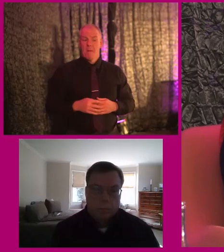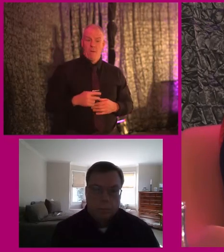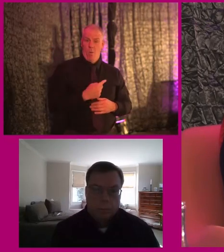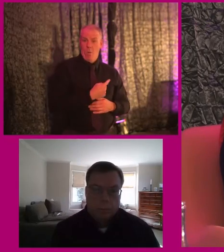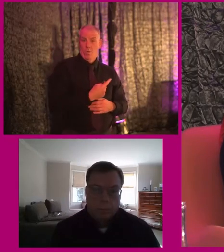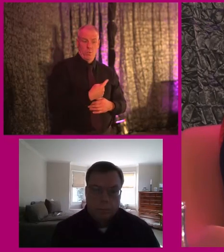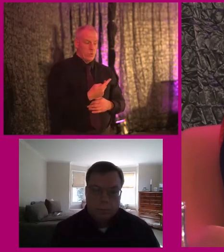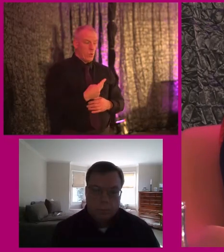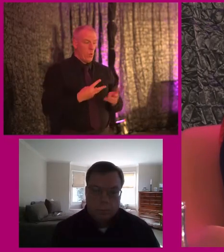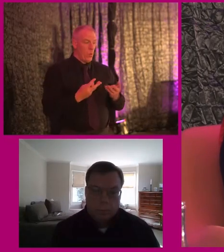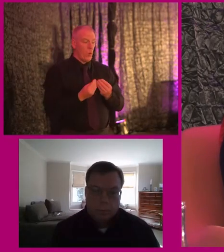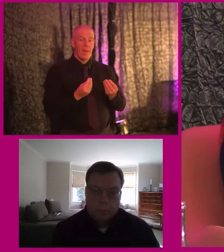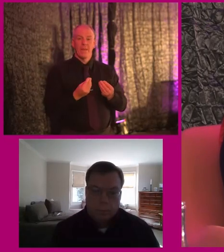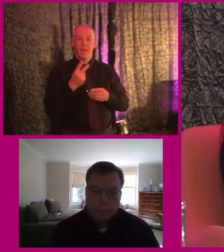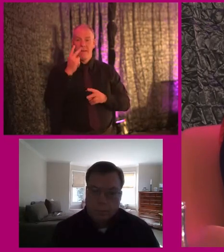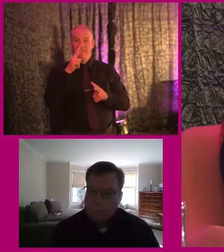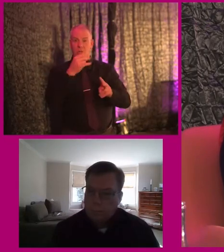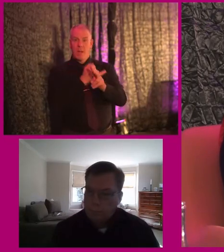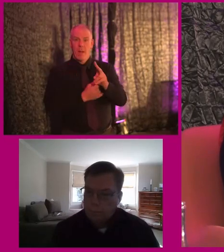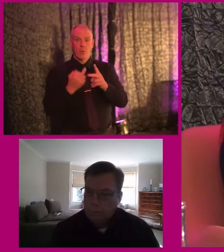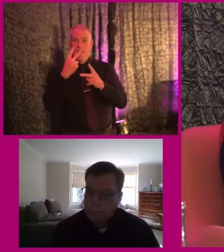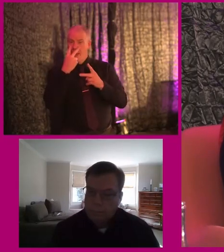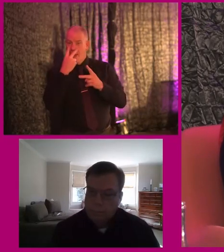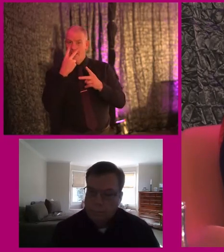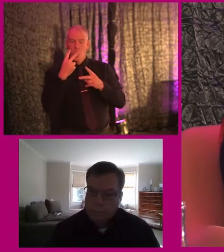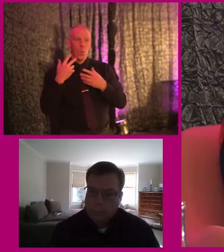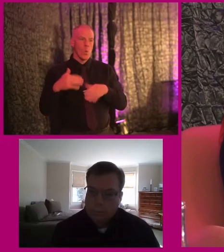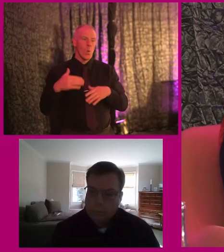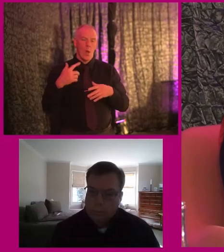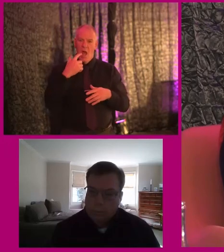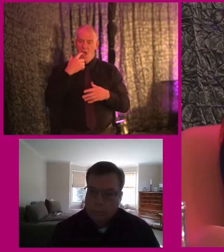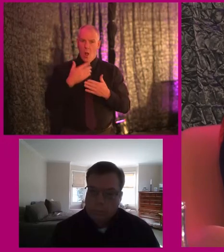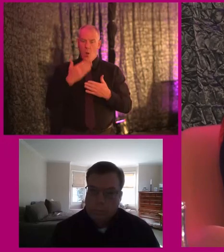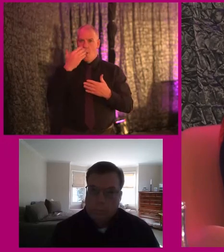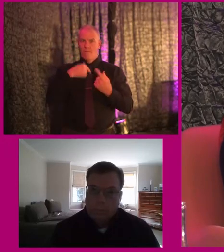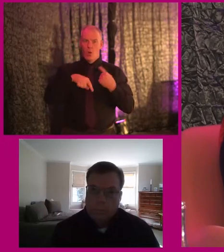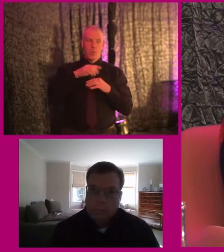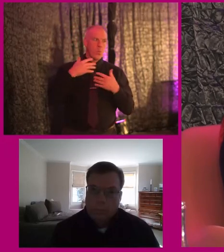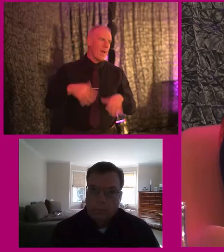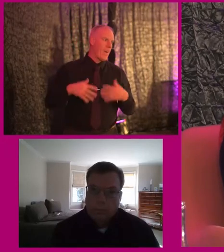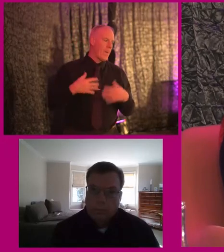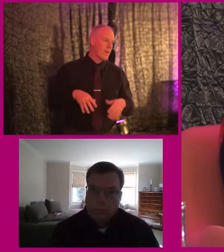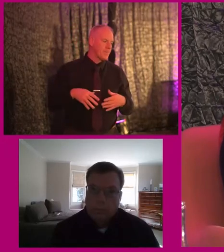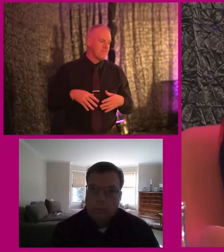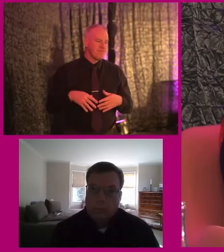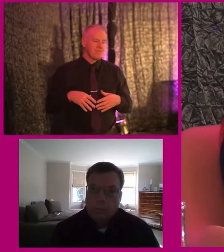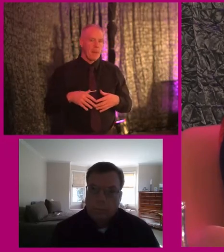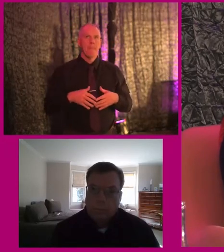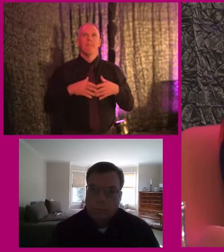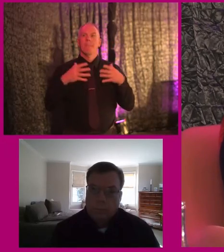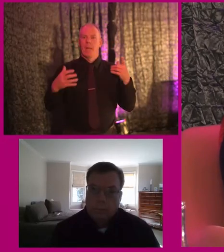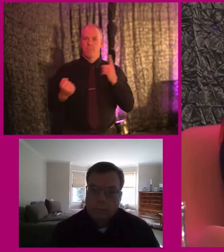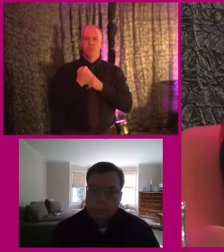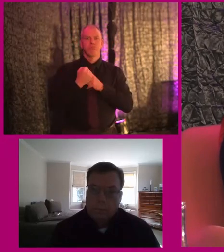with people with visual impairments, and people who are blind, it's, it's so much learning for us. So that's, that's been, you know, huge. And